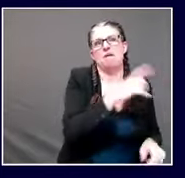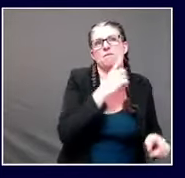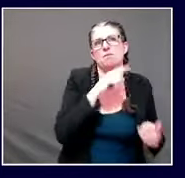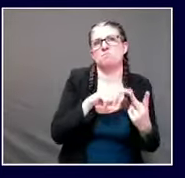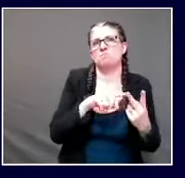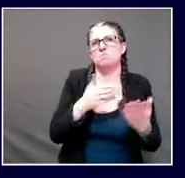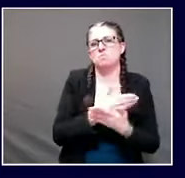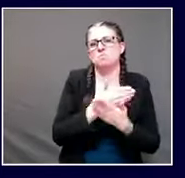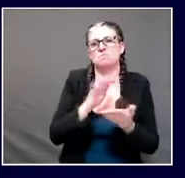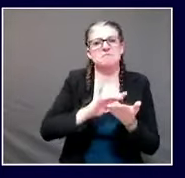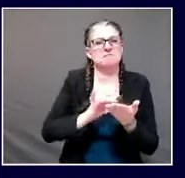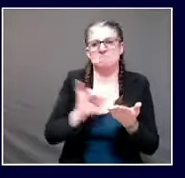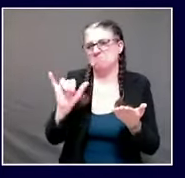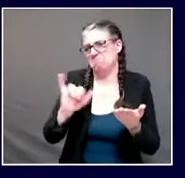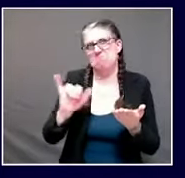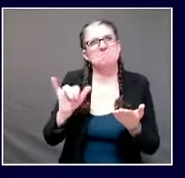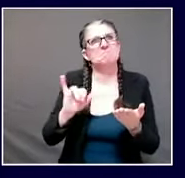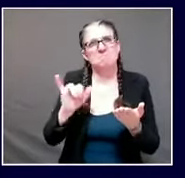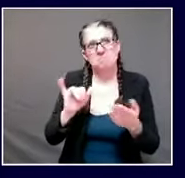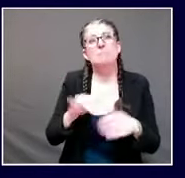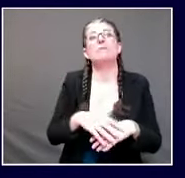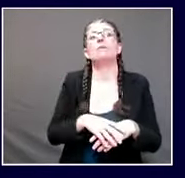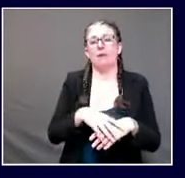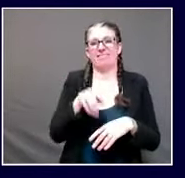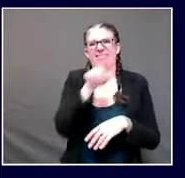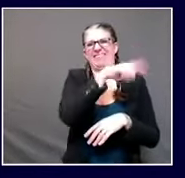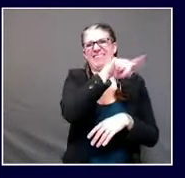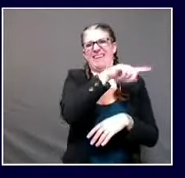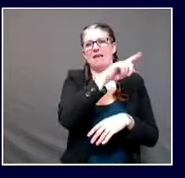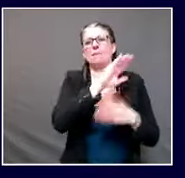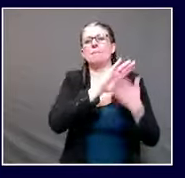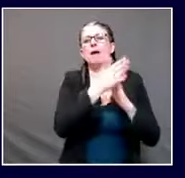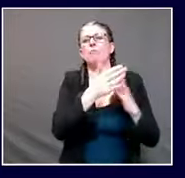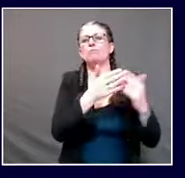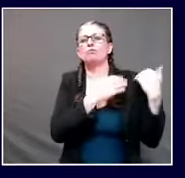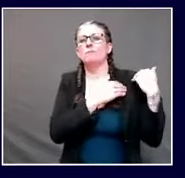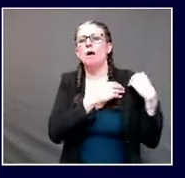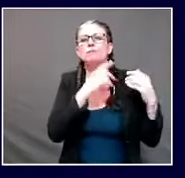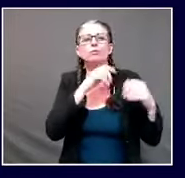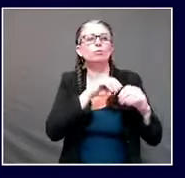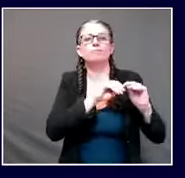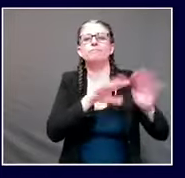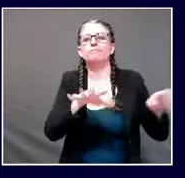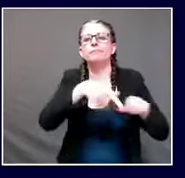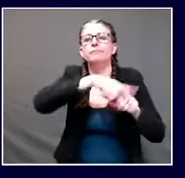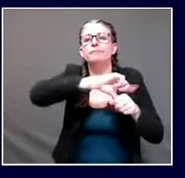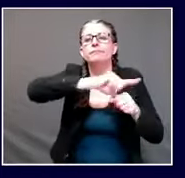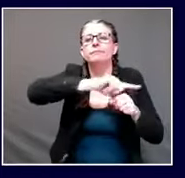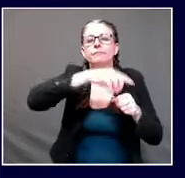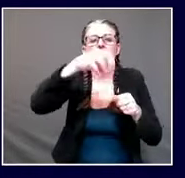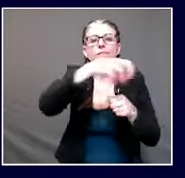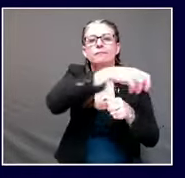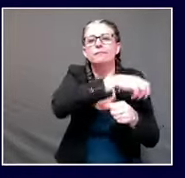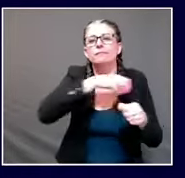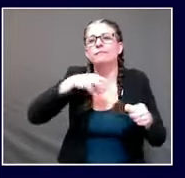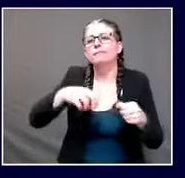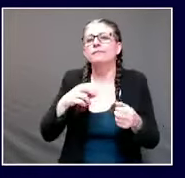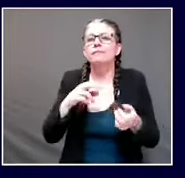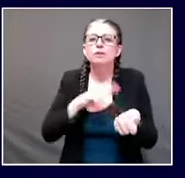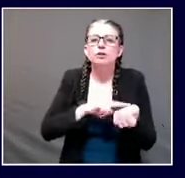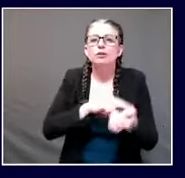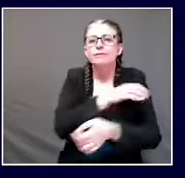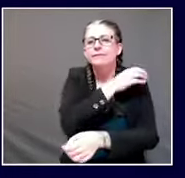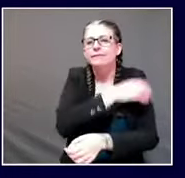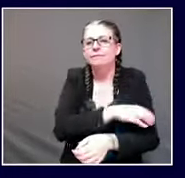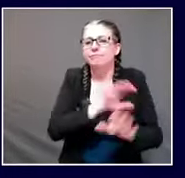themselves so the 90 doses uh of the eli lily was what was received and that's being